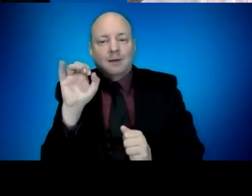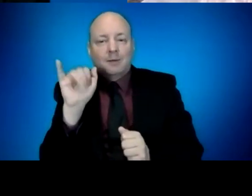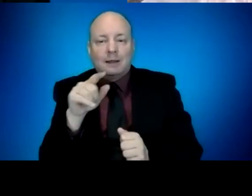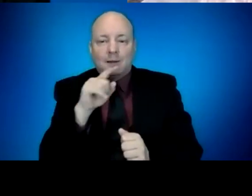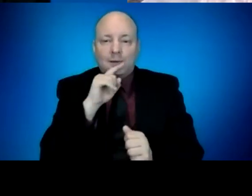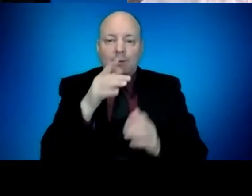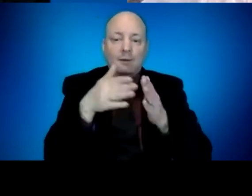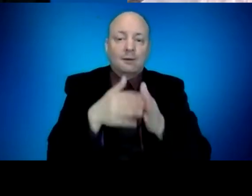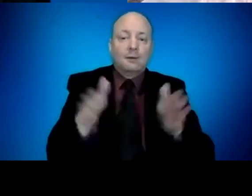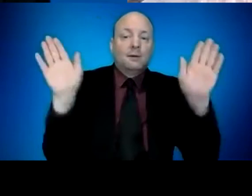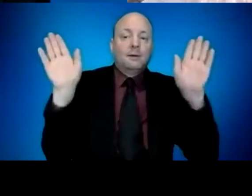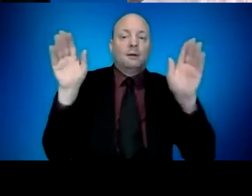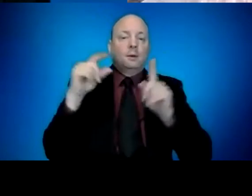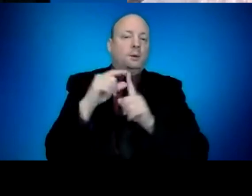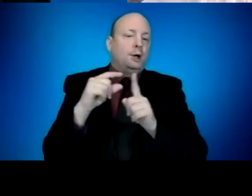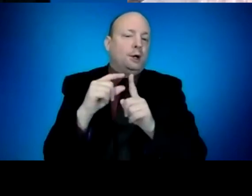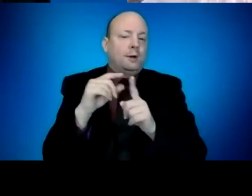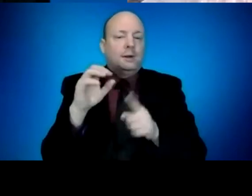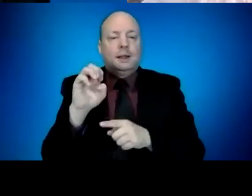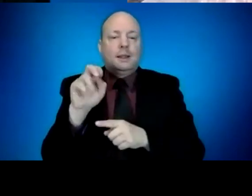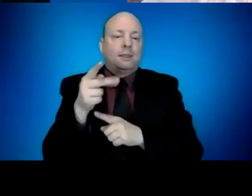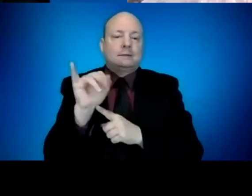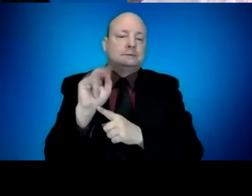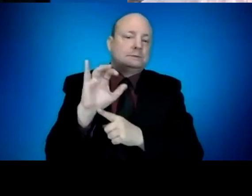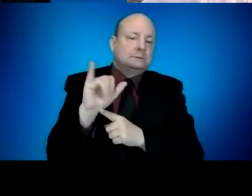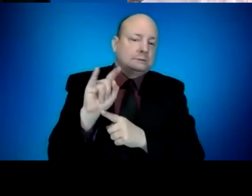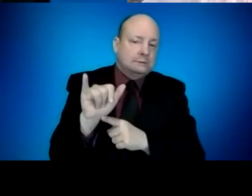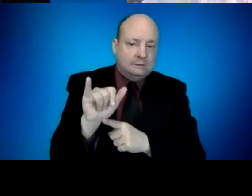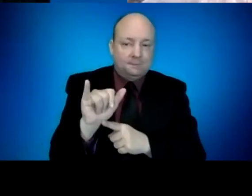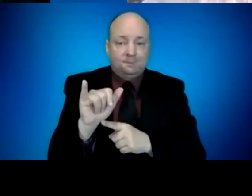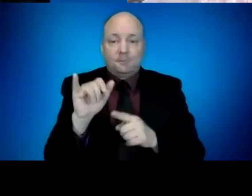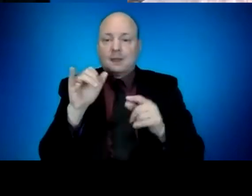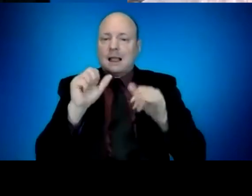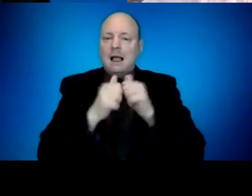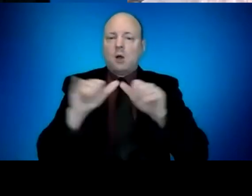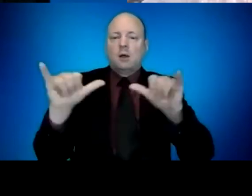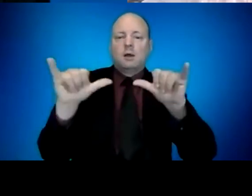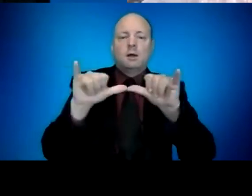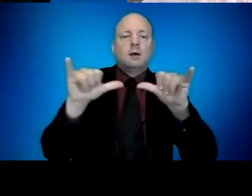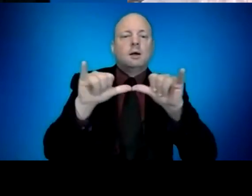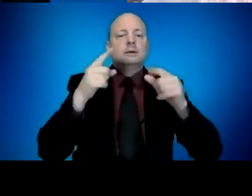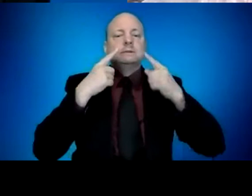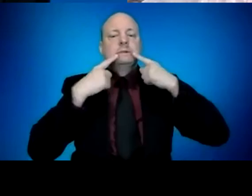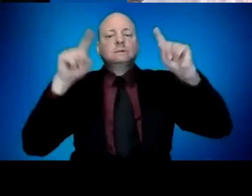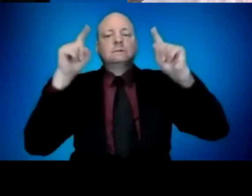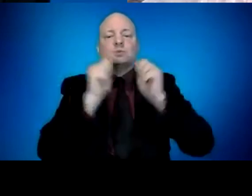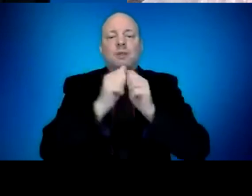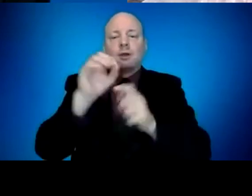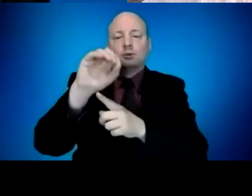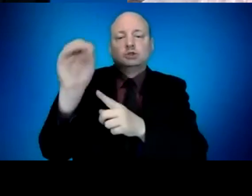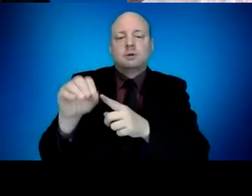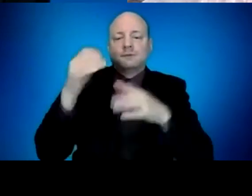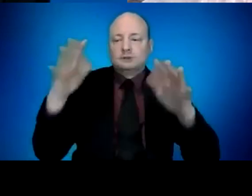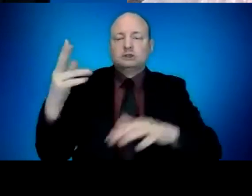are percent vaccination in these different groups, right? So I just want to make sure that there aren't other